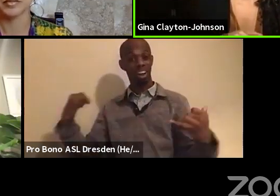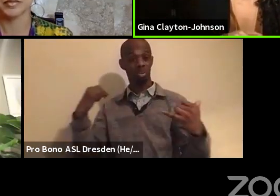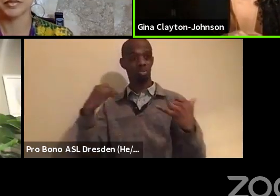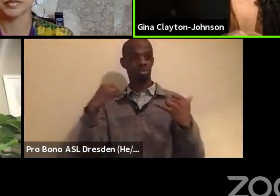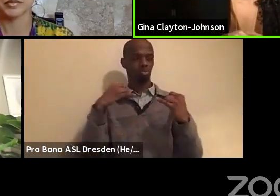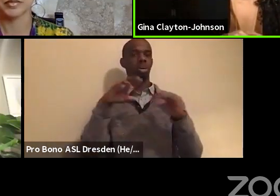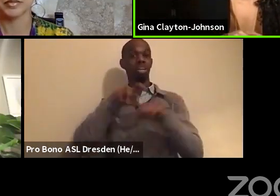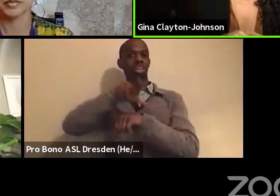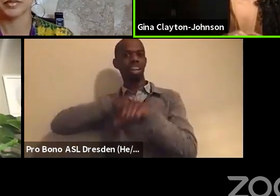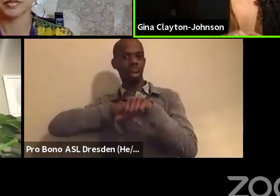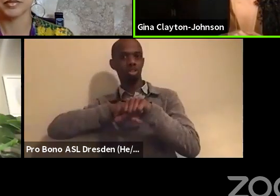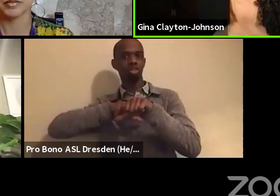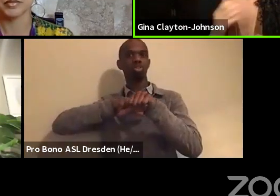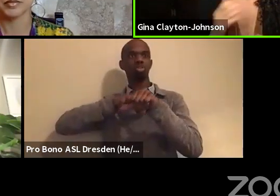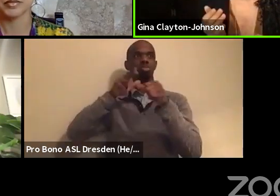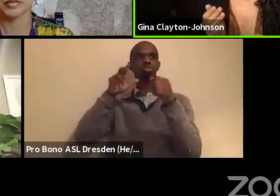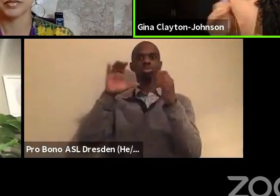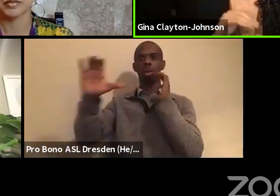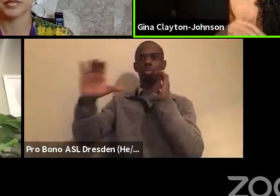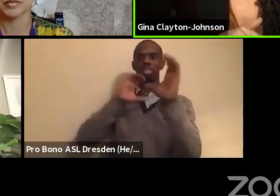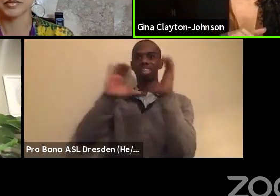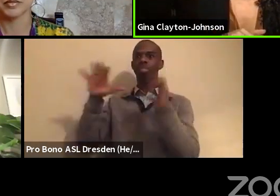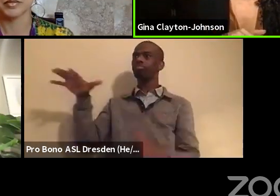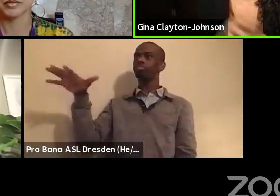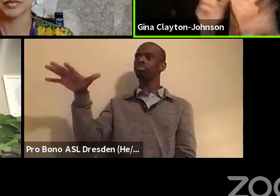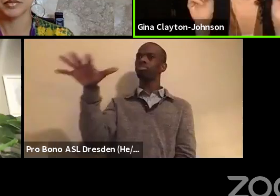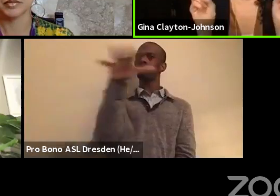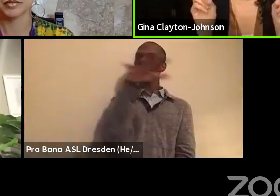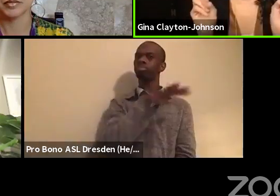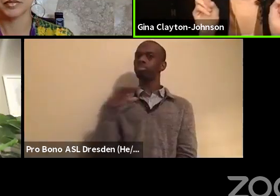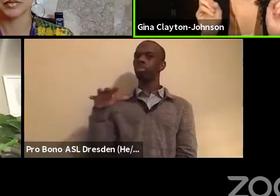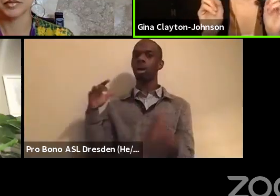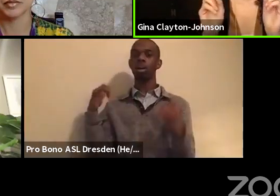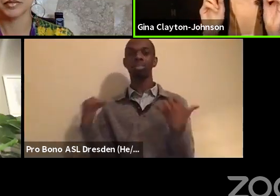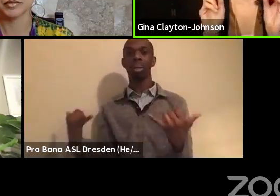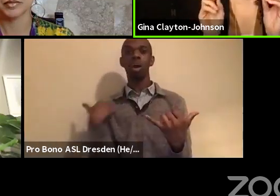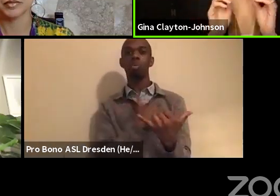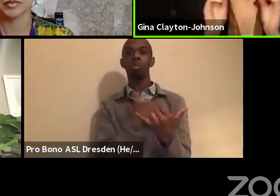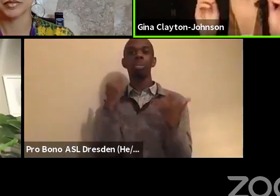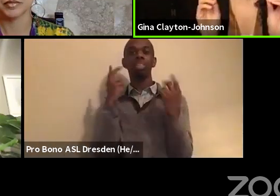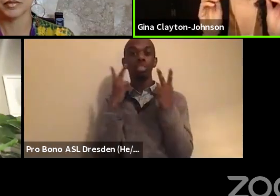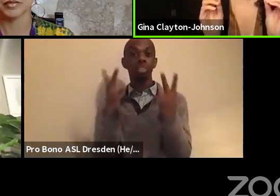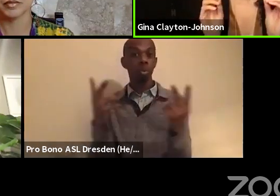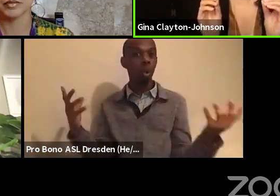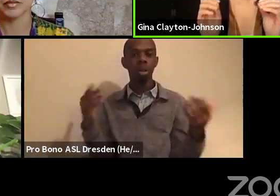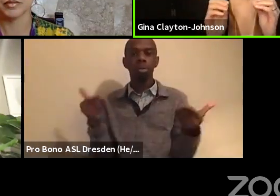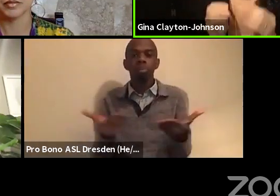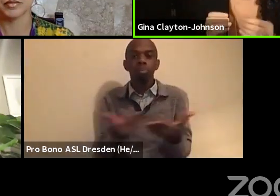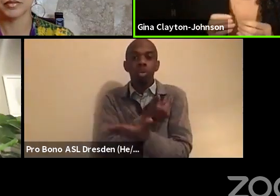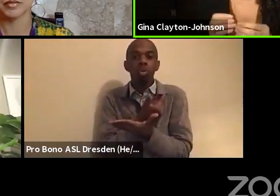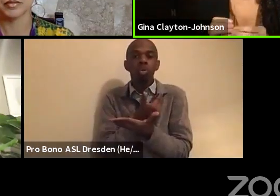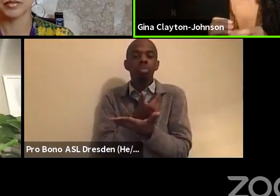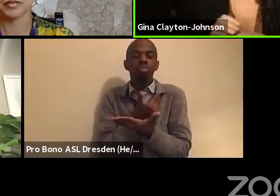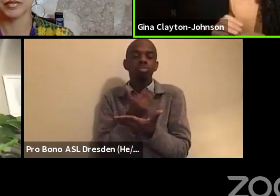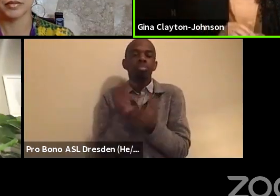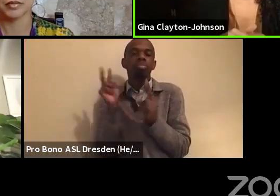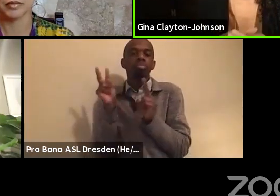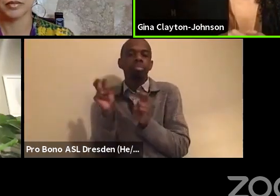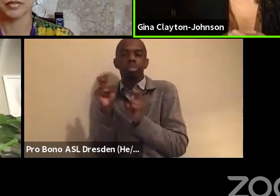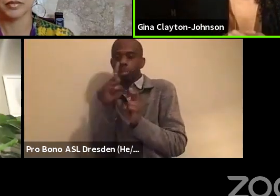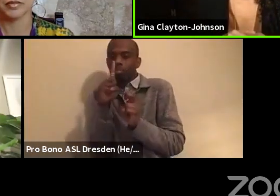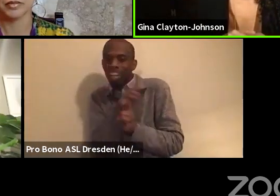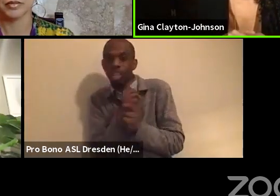was that we were seeing, again, new solutions that were not solutions being uplifted,